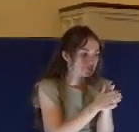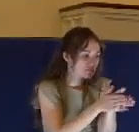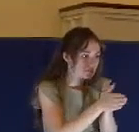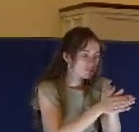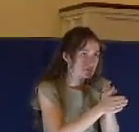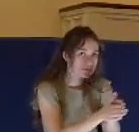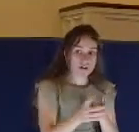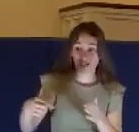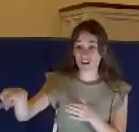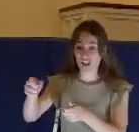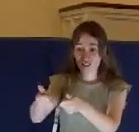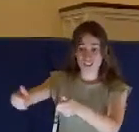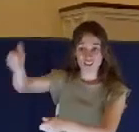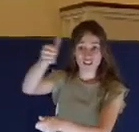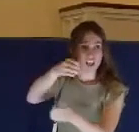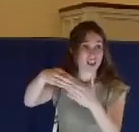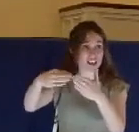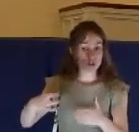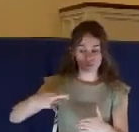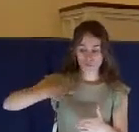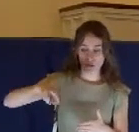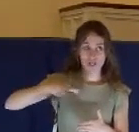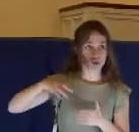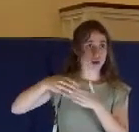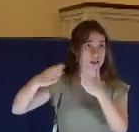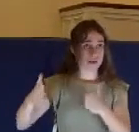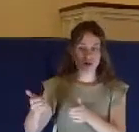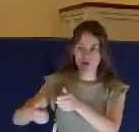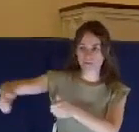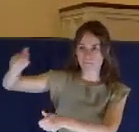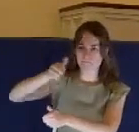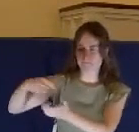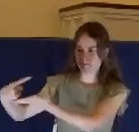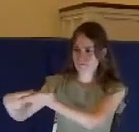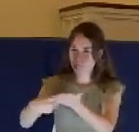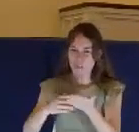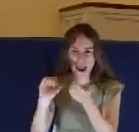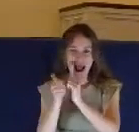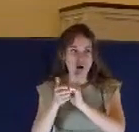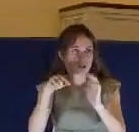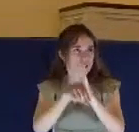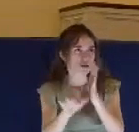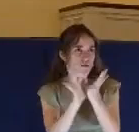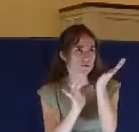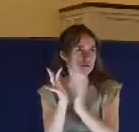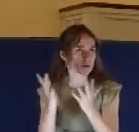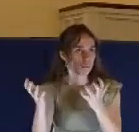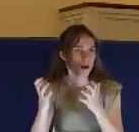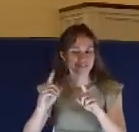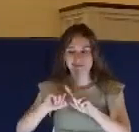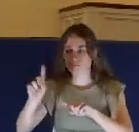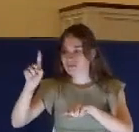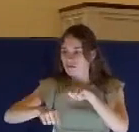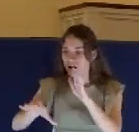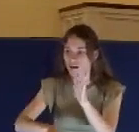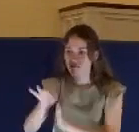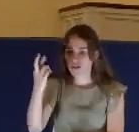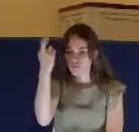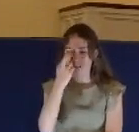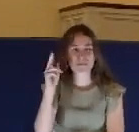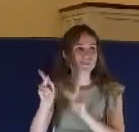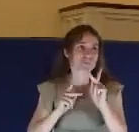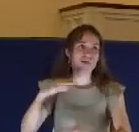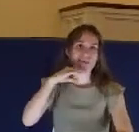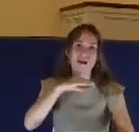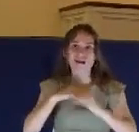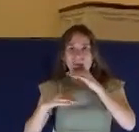against Jesus to put him to death and found none. For many bear false witness against him, but their